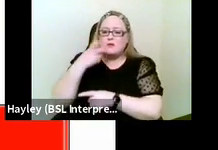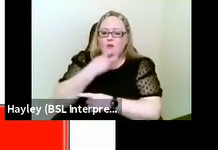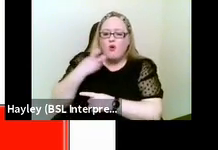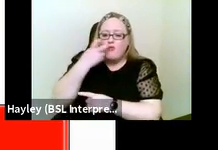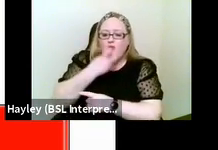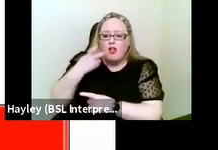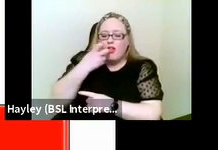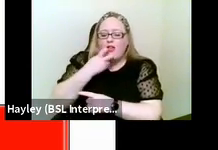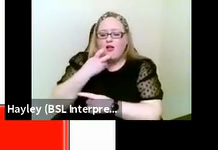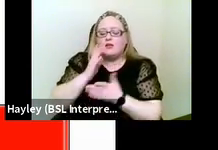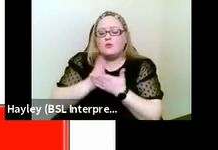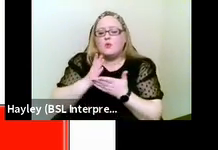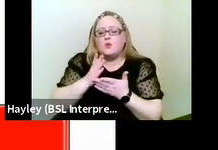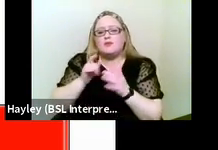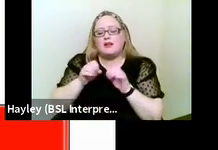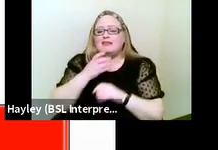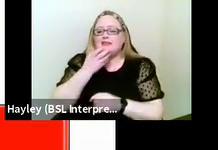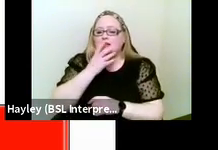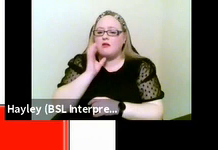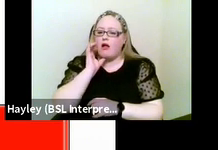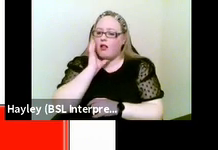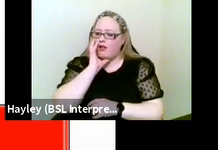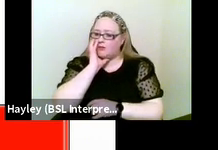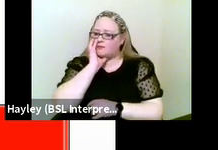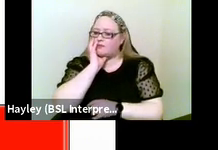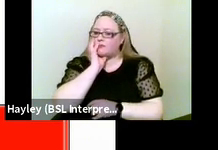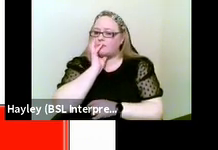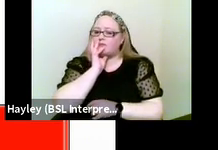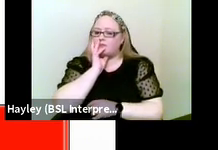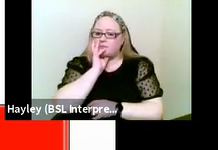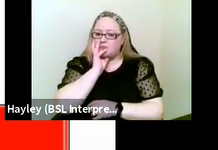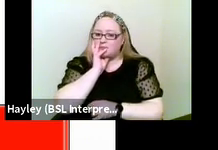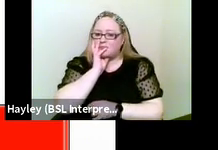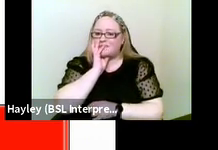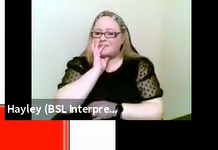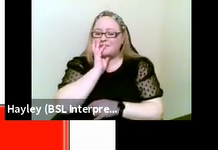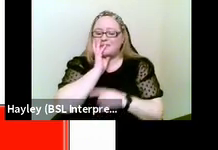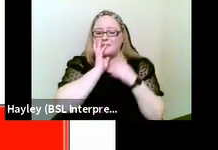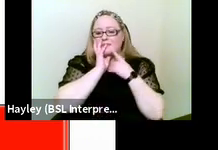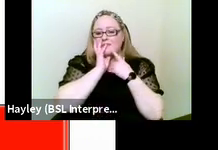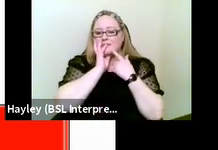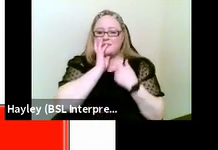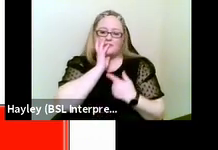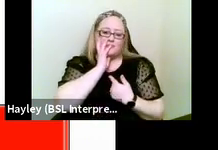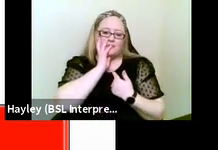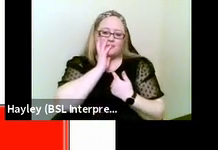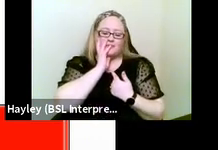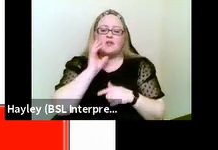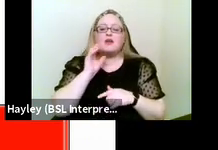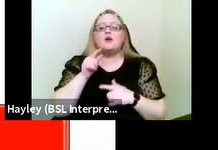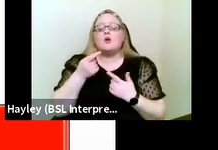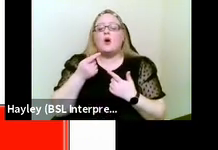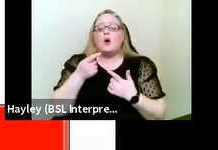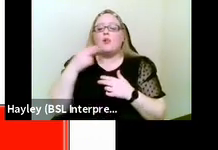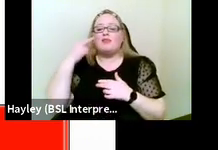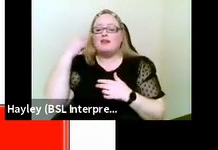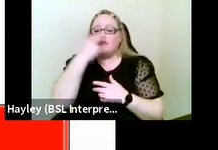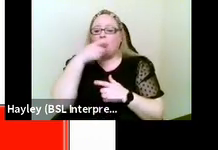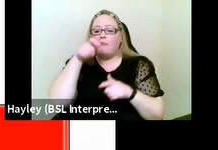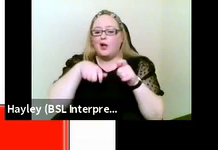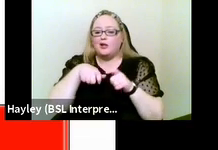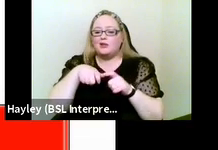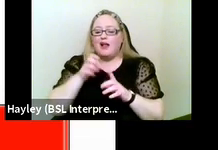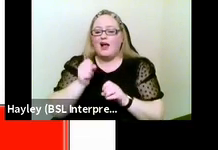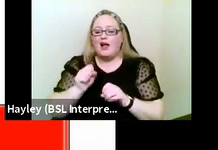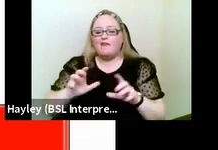lip reading. So I don't know if you can tell in the picture there what's going on. But effectively, the deafblind person is